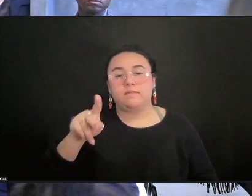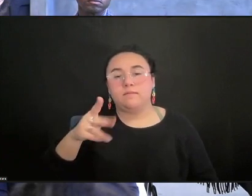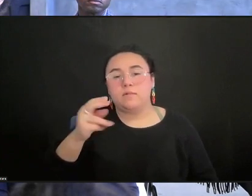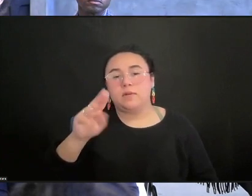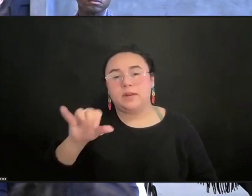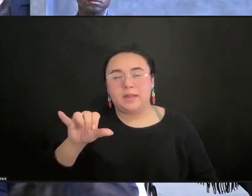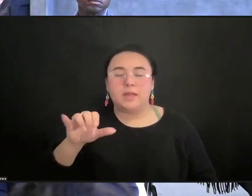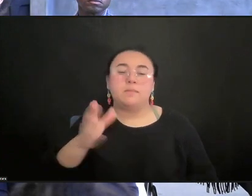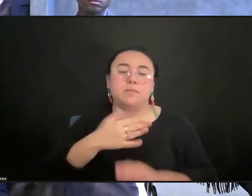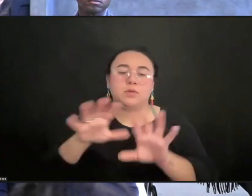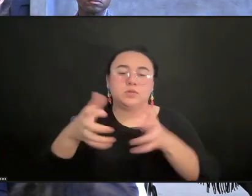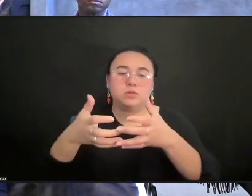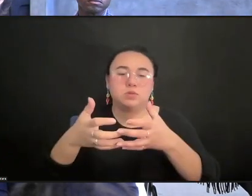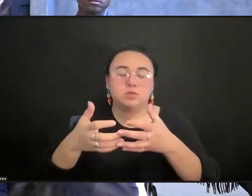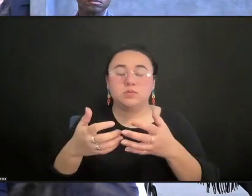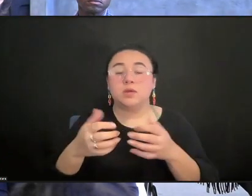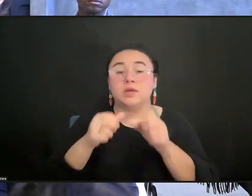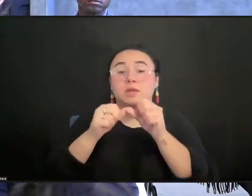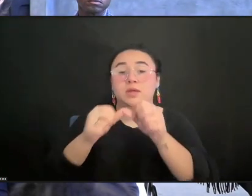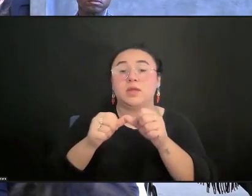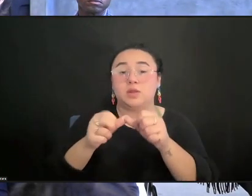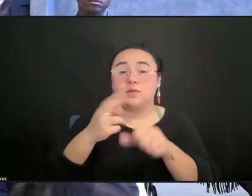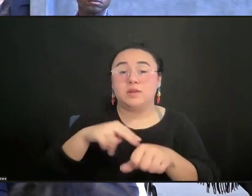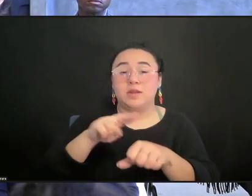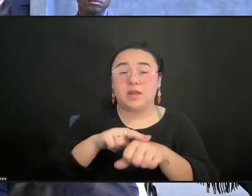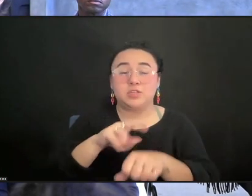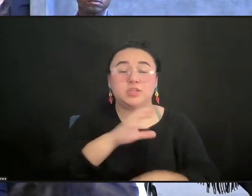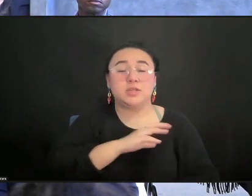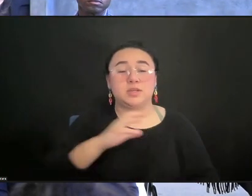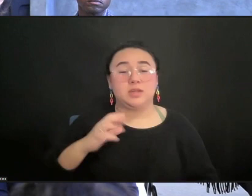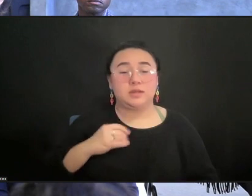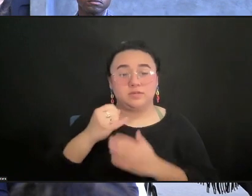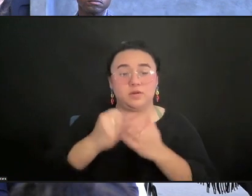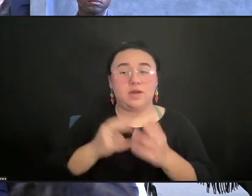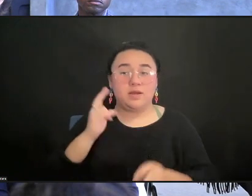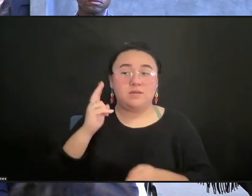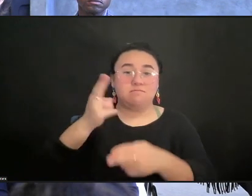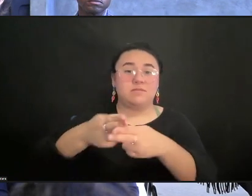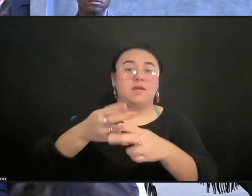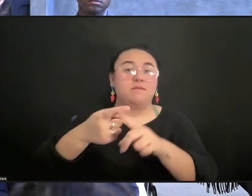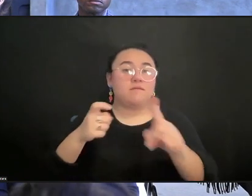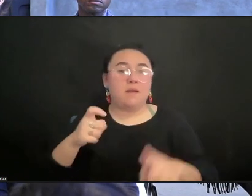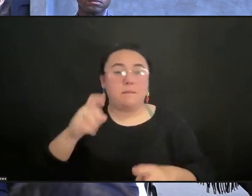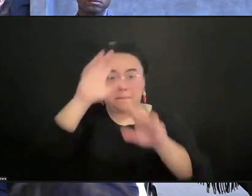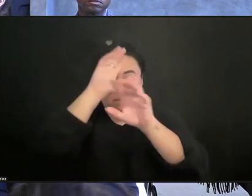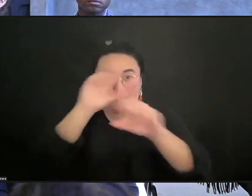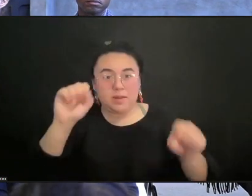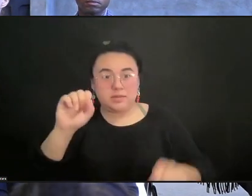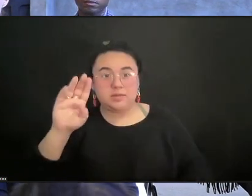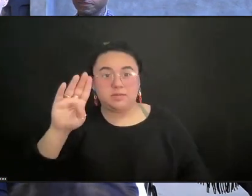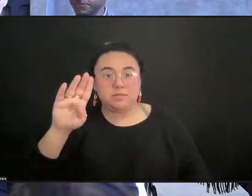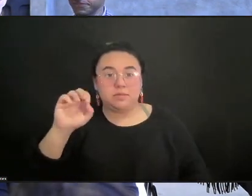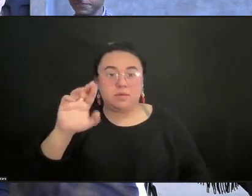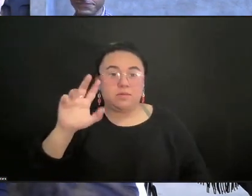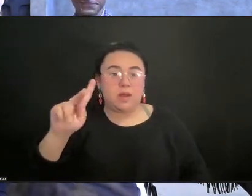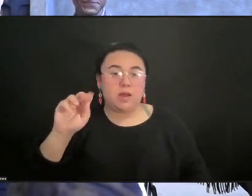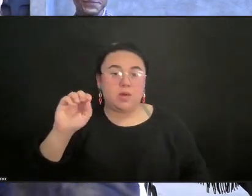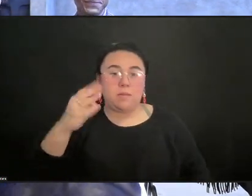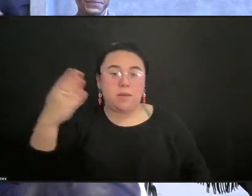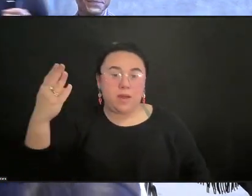the National Council of the Arts, having been named by President Barack Obama in 2012. Everyone, Emile.